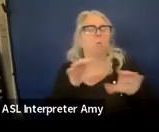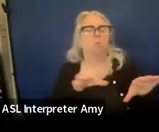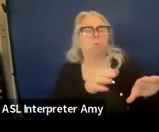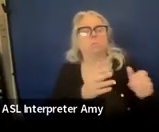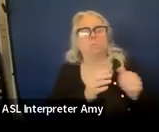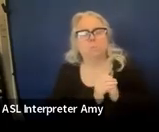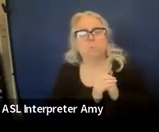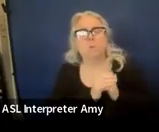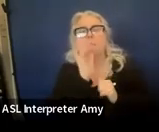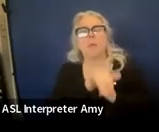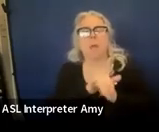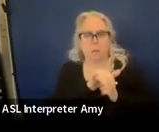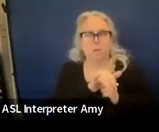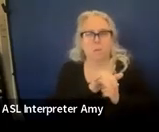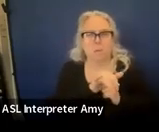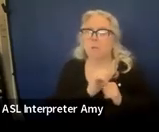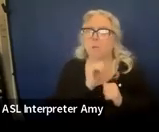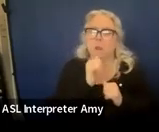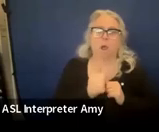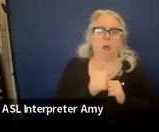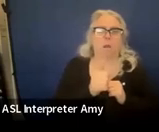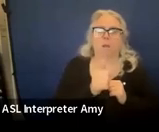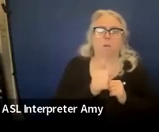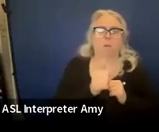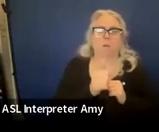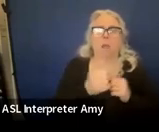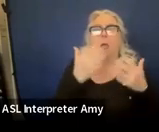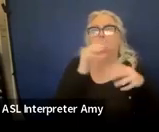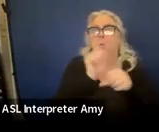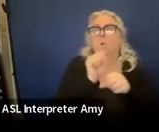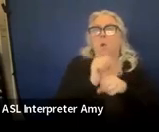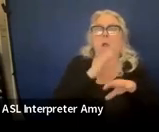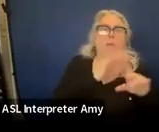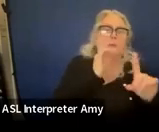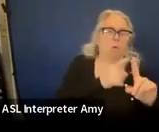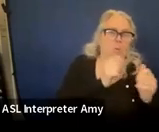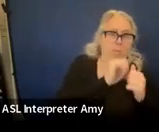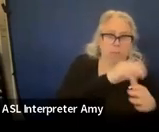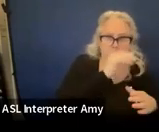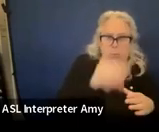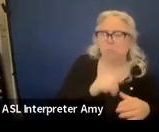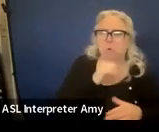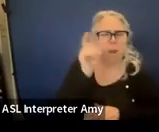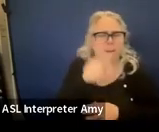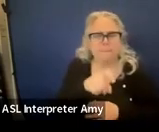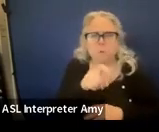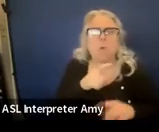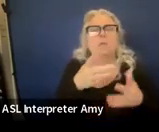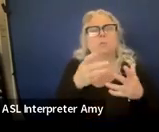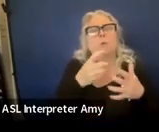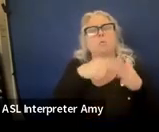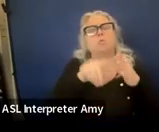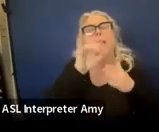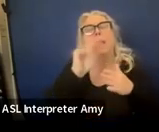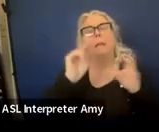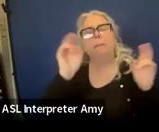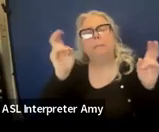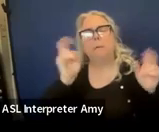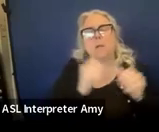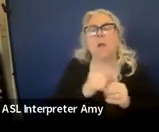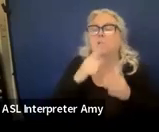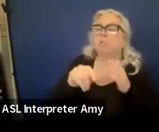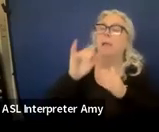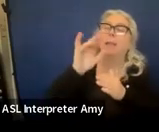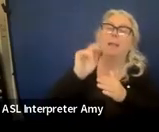that sort of thing, and you're not having in your like I don't want to work on a goal with the student we don't need to work on anything I just want to check in check in with the